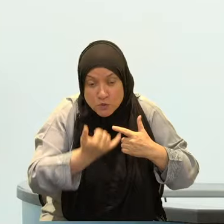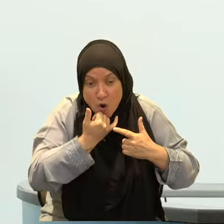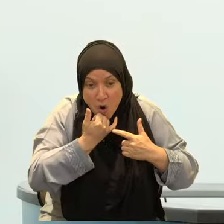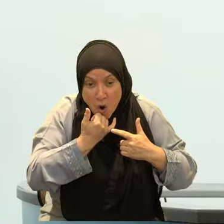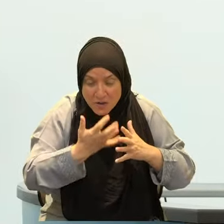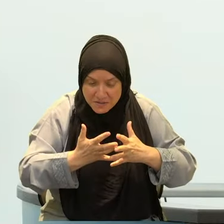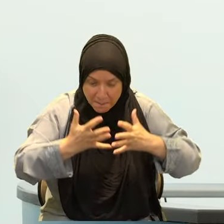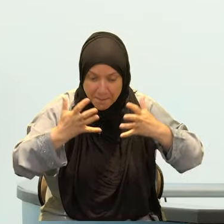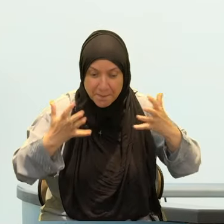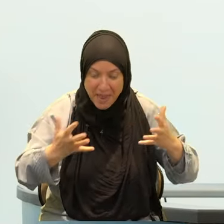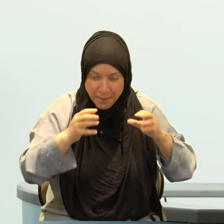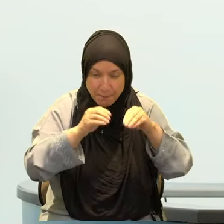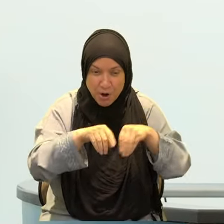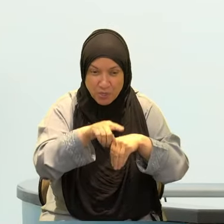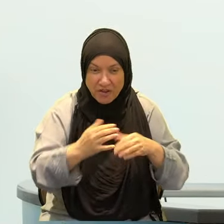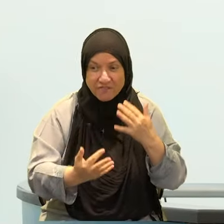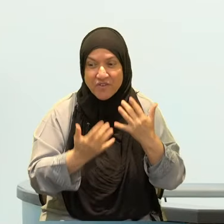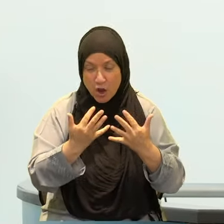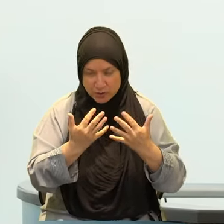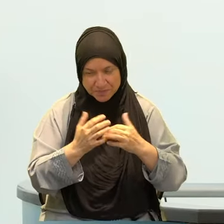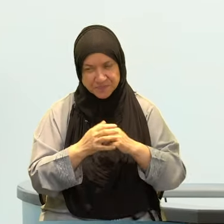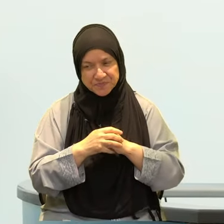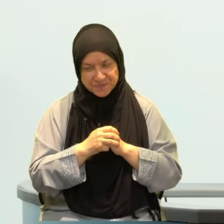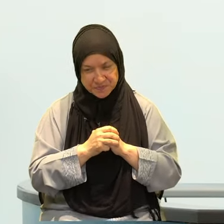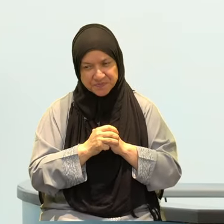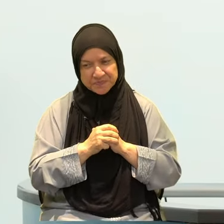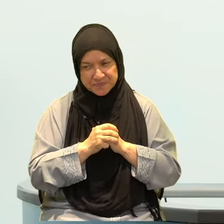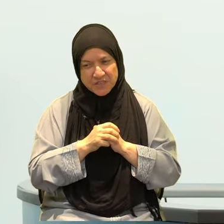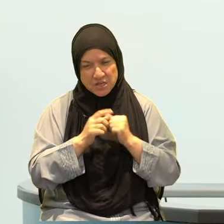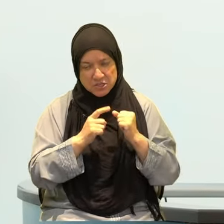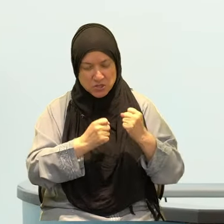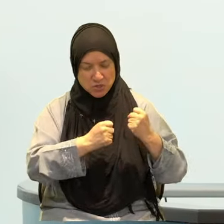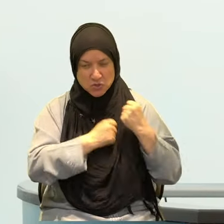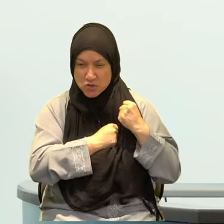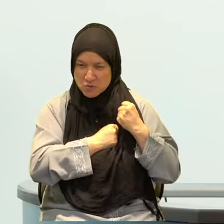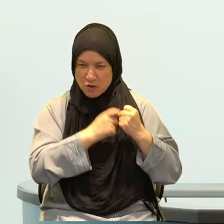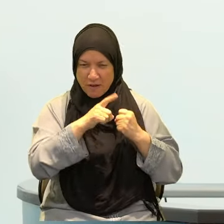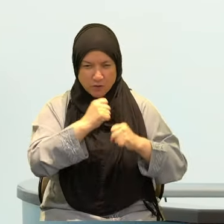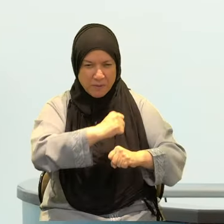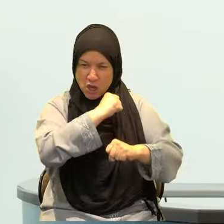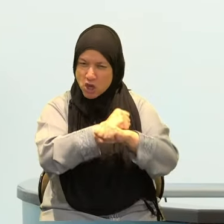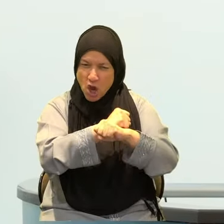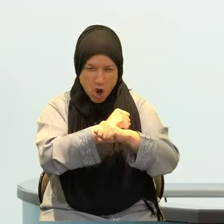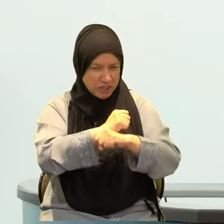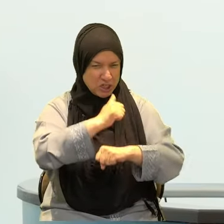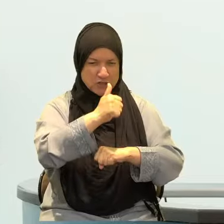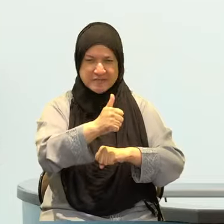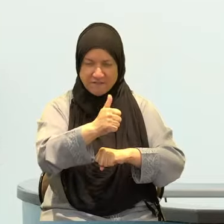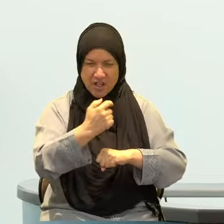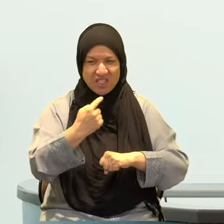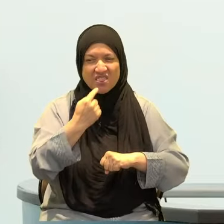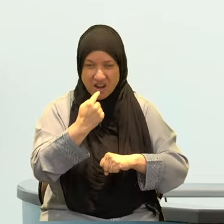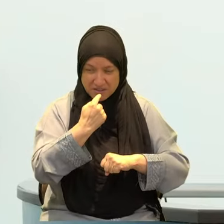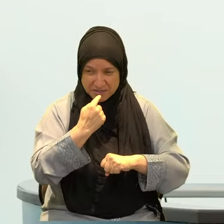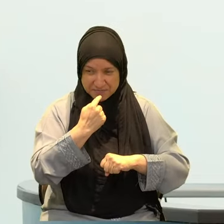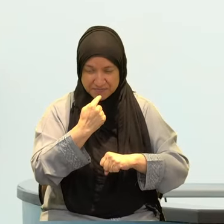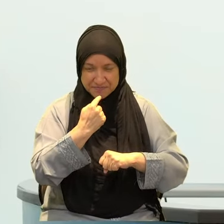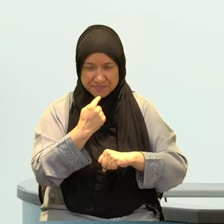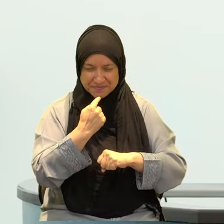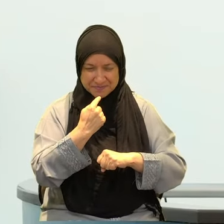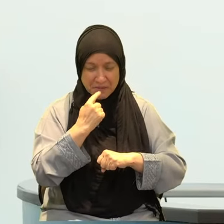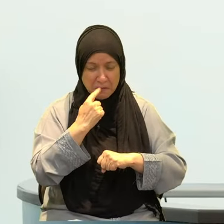the Prophet Sallallahu Alaihi Wasallam mentioned that the people that will be able to judge your character best are those that are in your proximity.